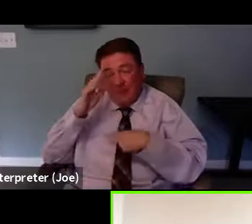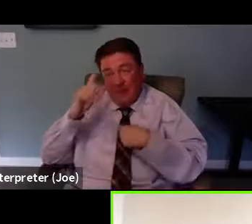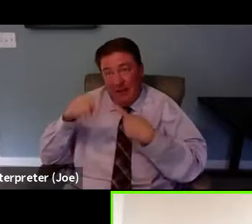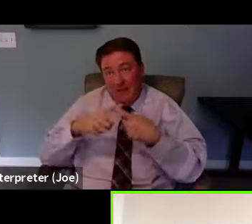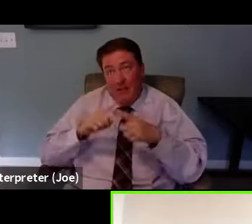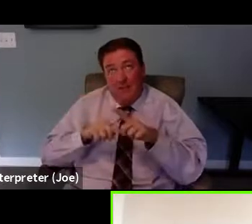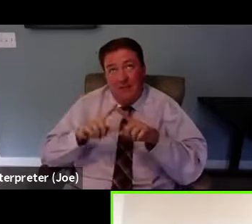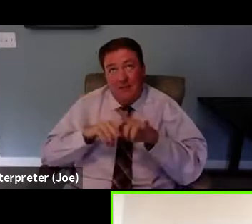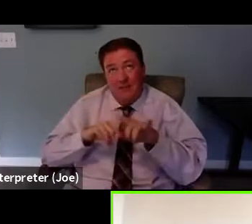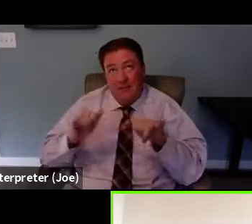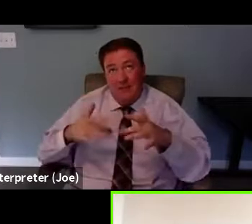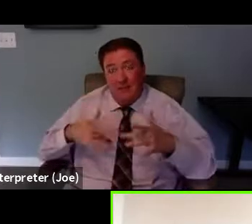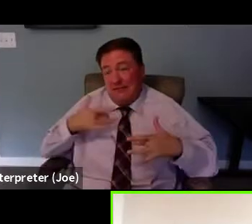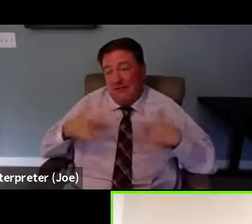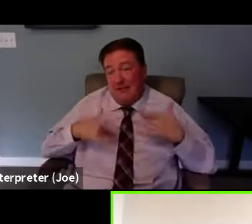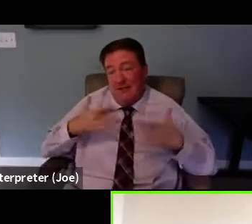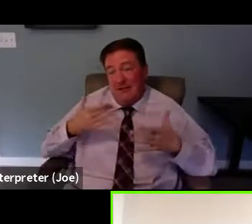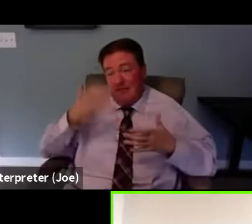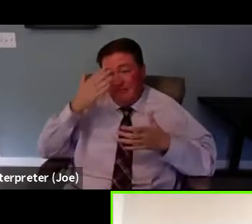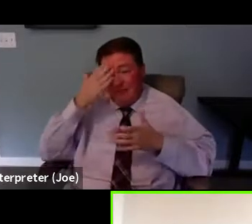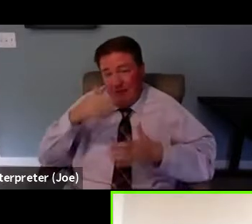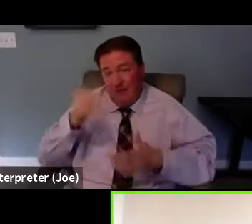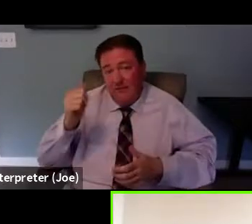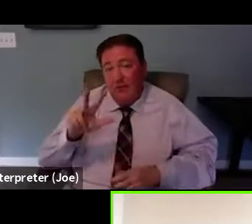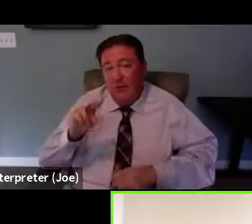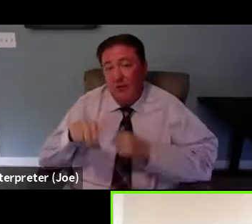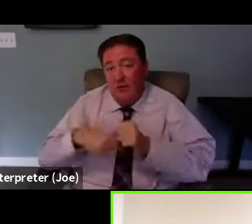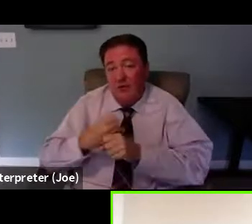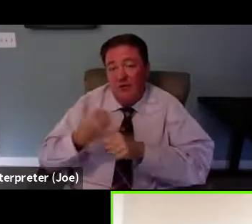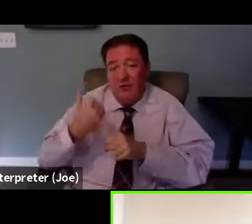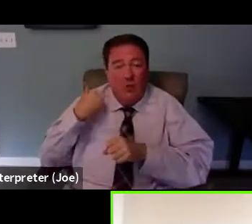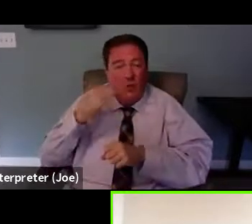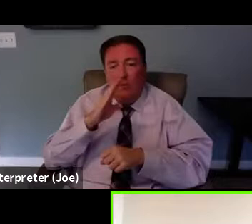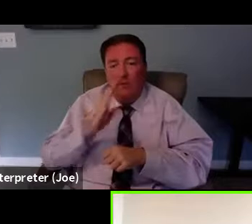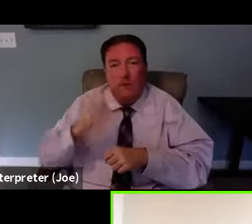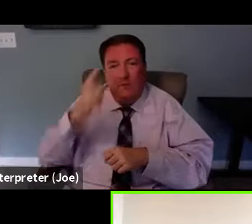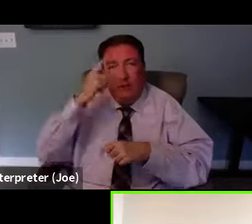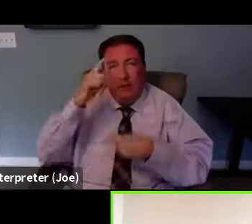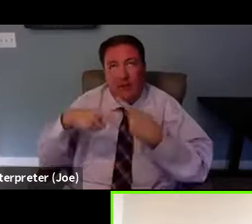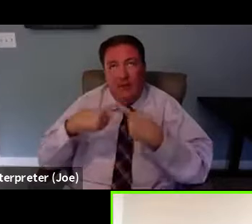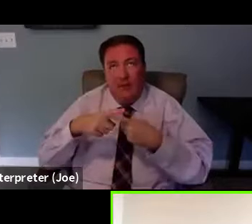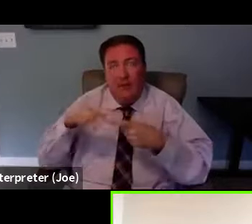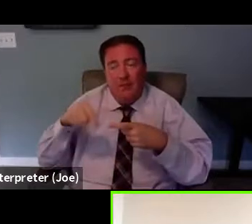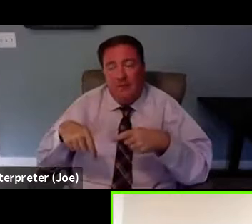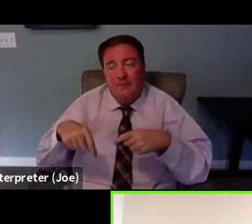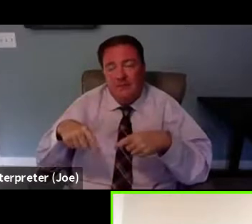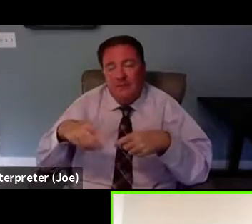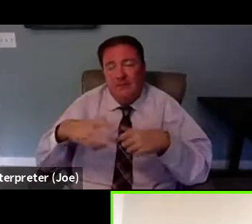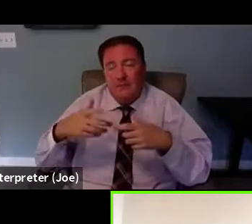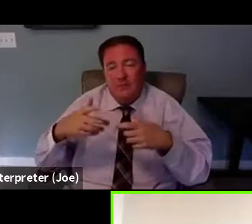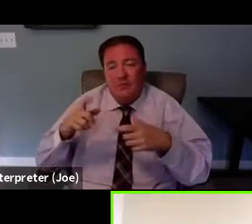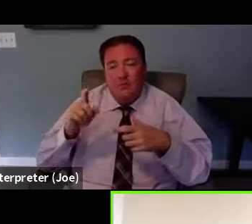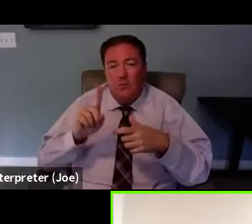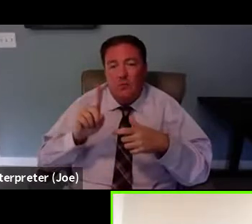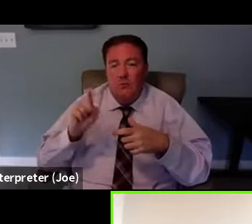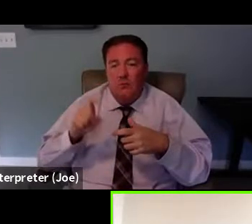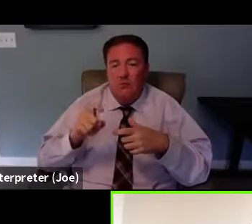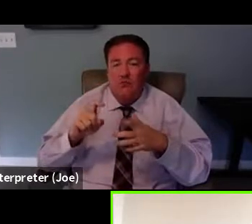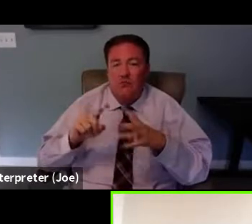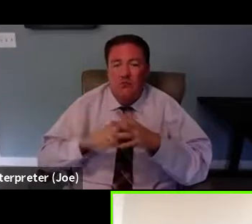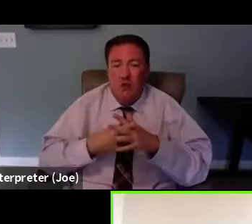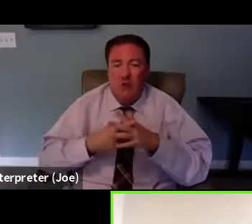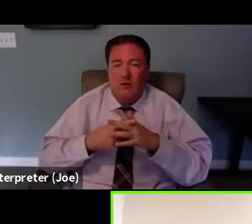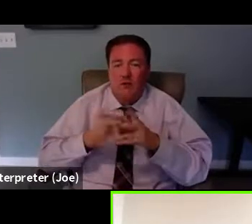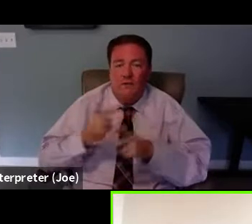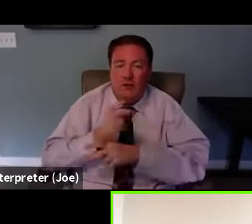exciting because, you know, 30 years ago, we would have never thought that we would be in this position to where we would have to, you know,